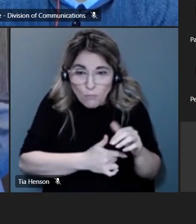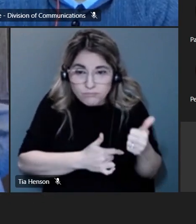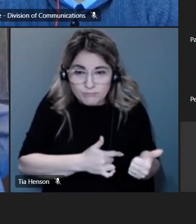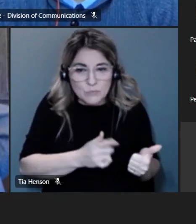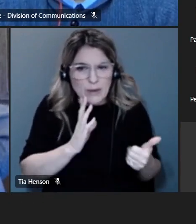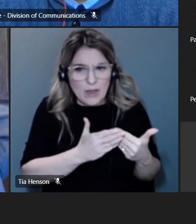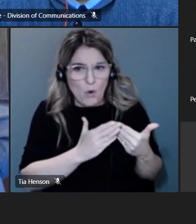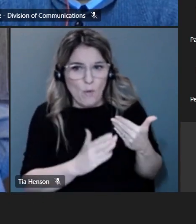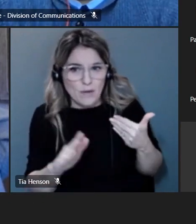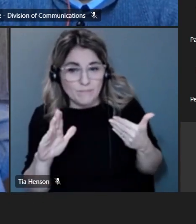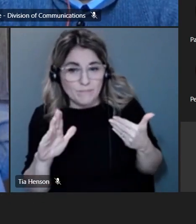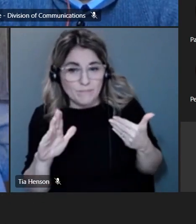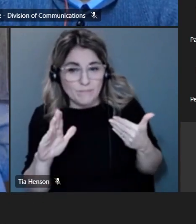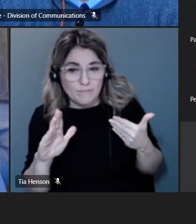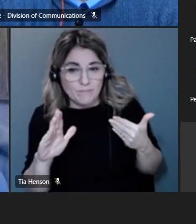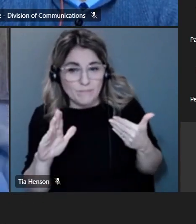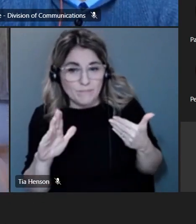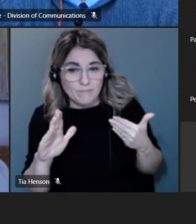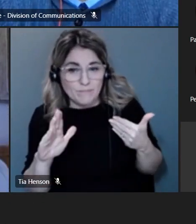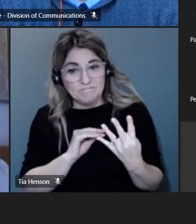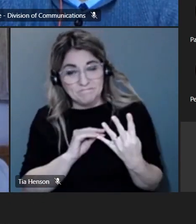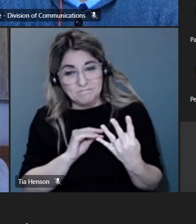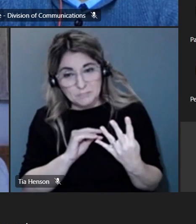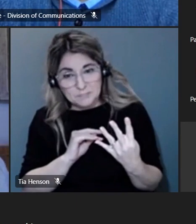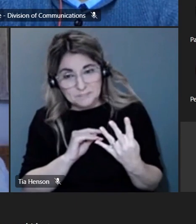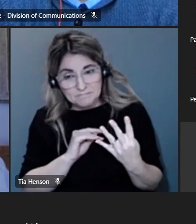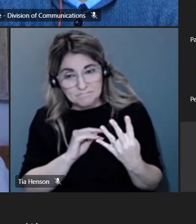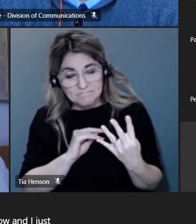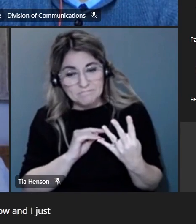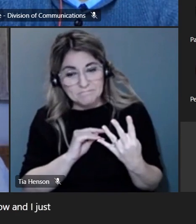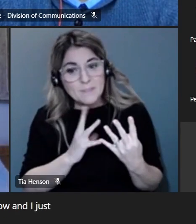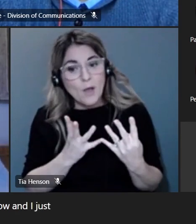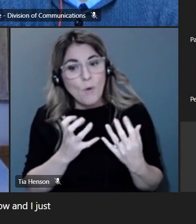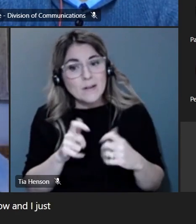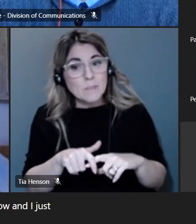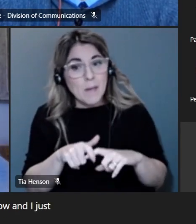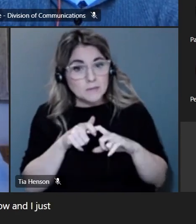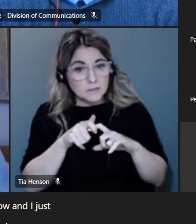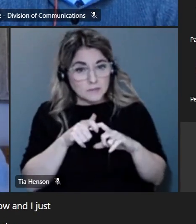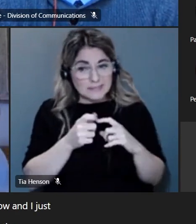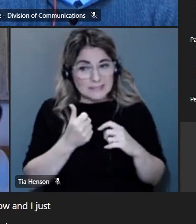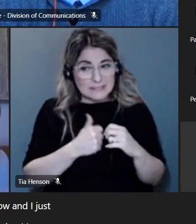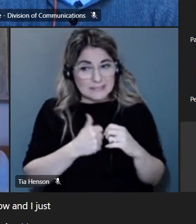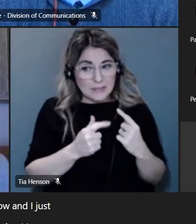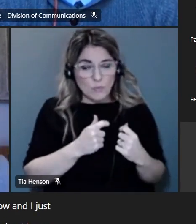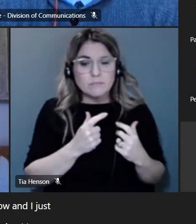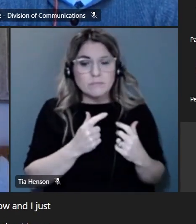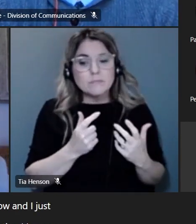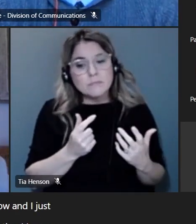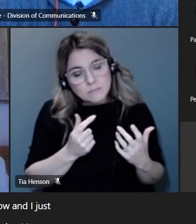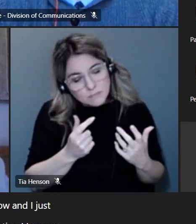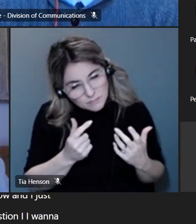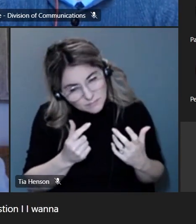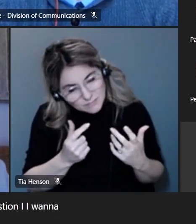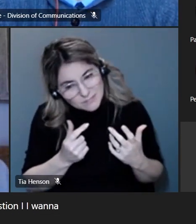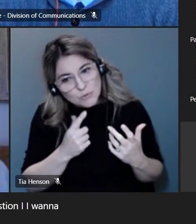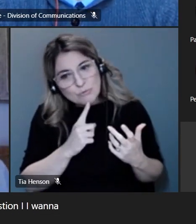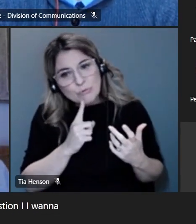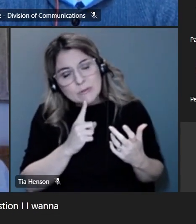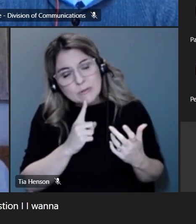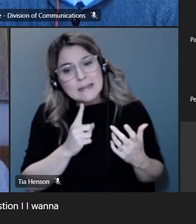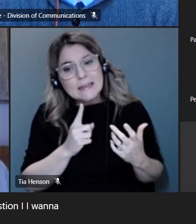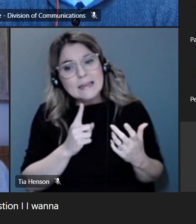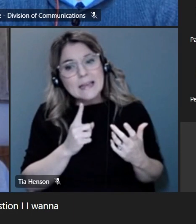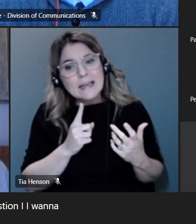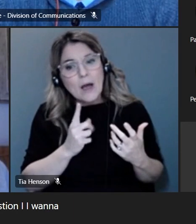we've got four really good ideas now um and i just want to pause here and see if there's any question i'm going to put a sort of uh